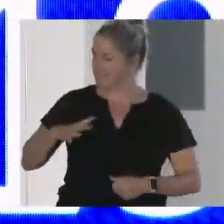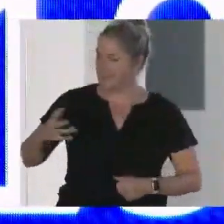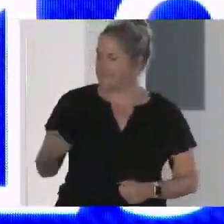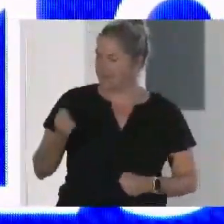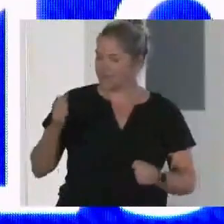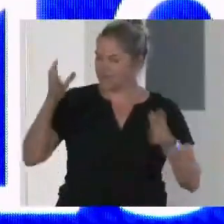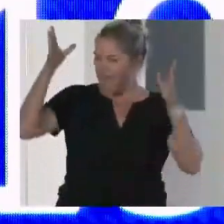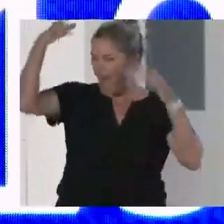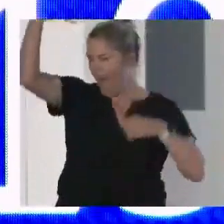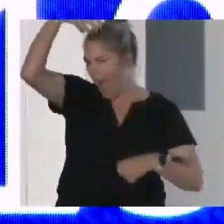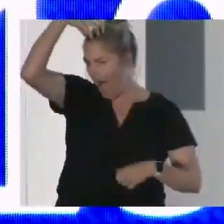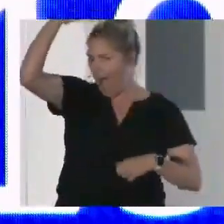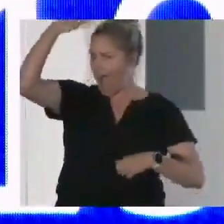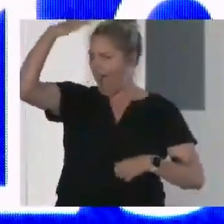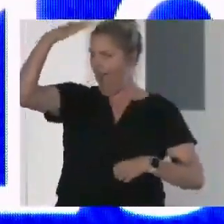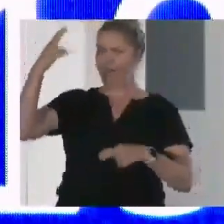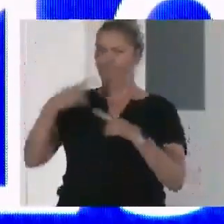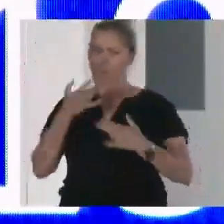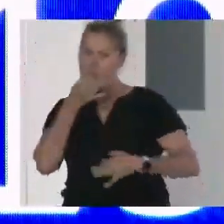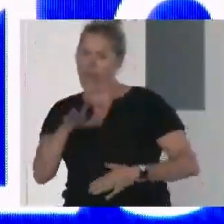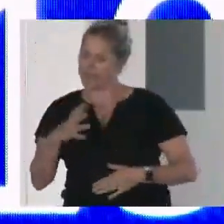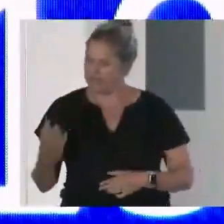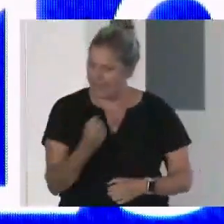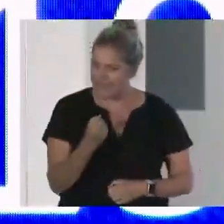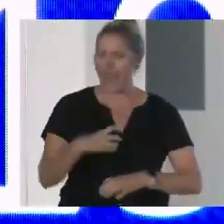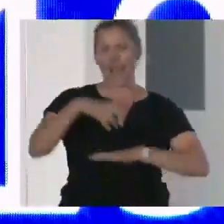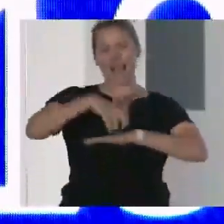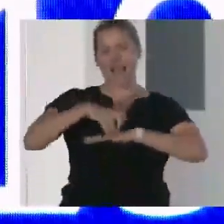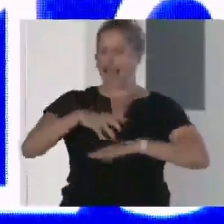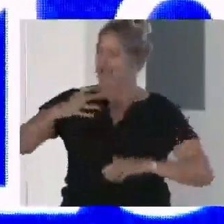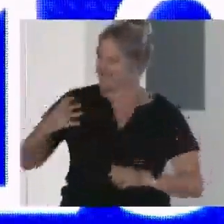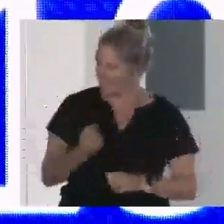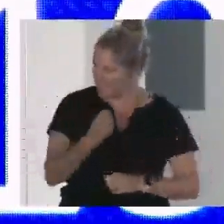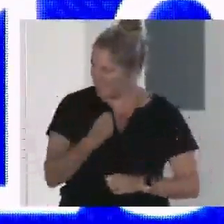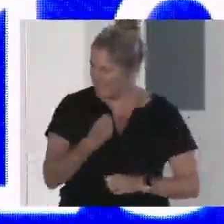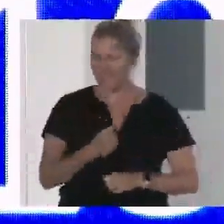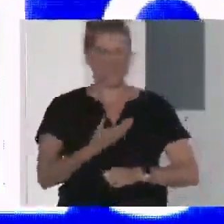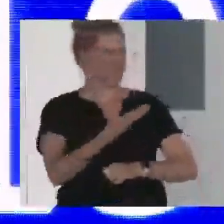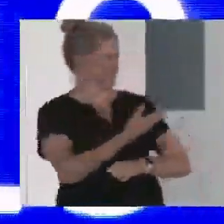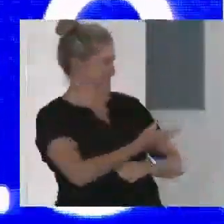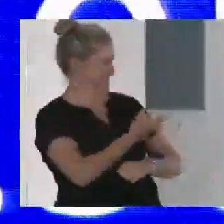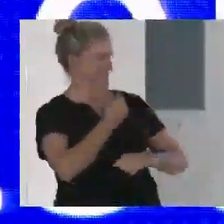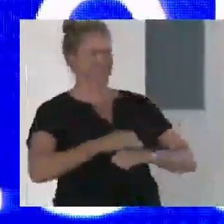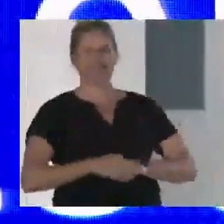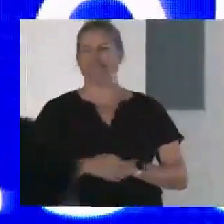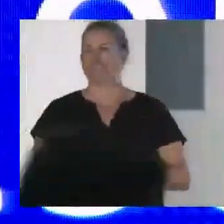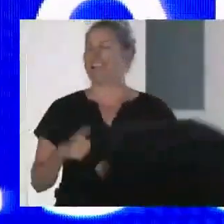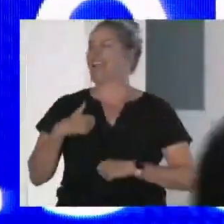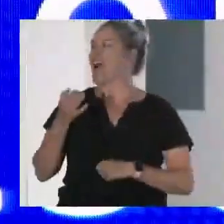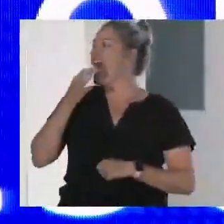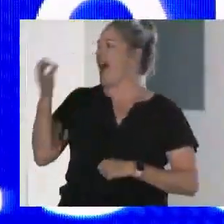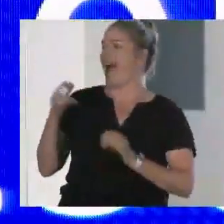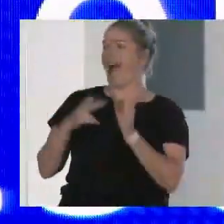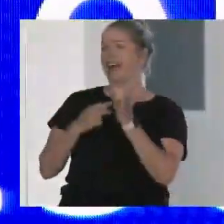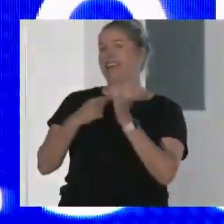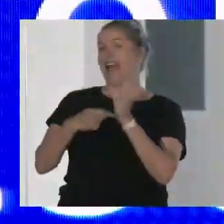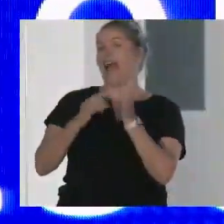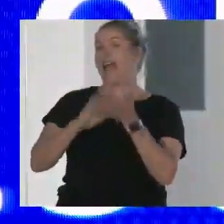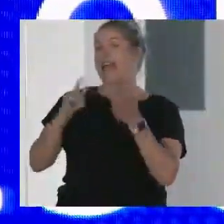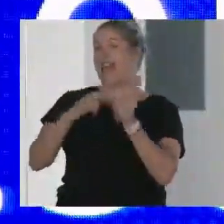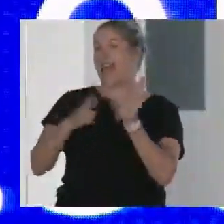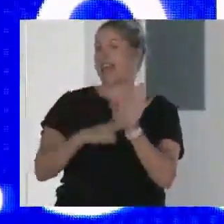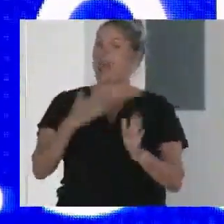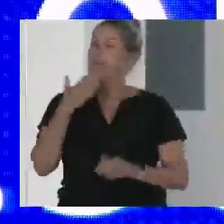And without cake? We've got a cake here to cut. And I'm going to get Nathan up here to sing Happy Birthday,